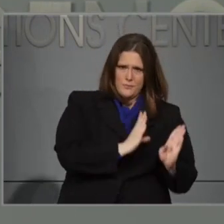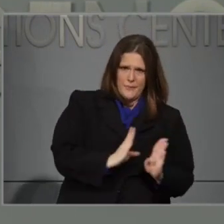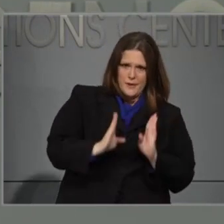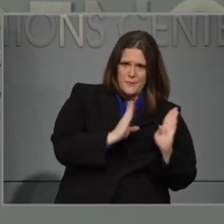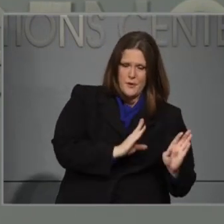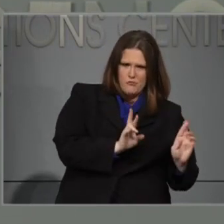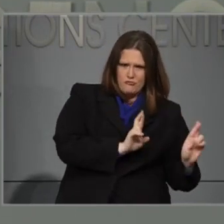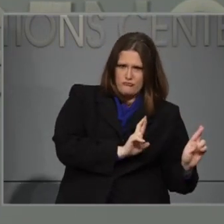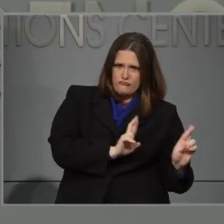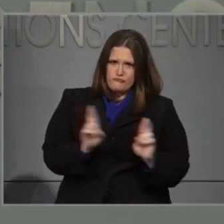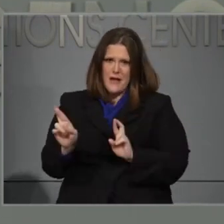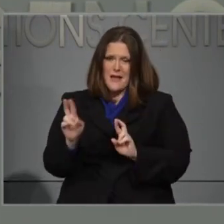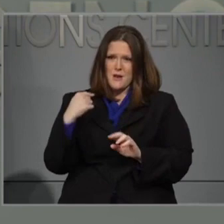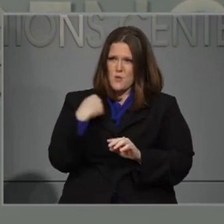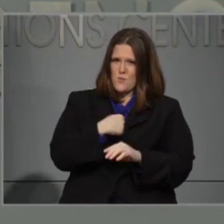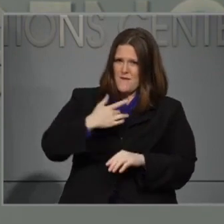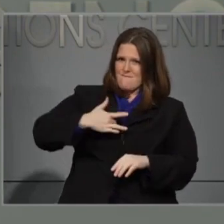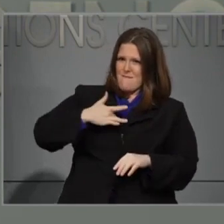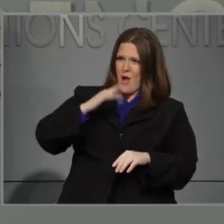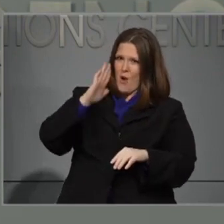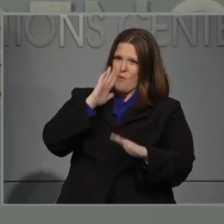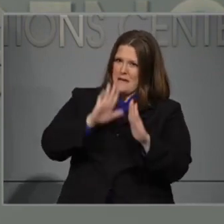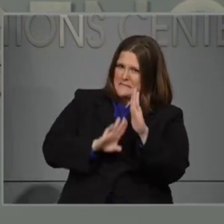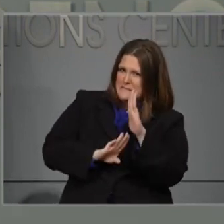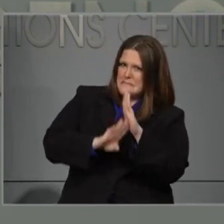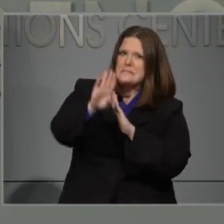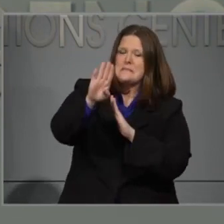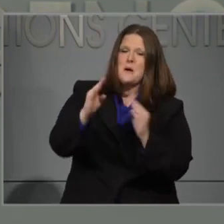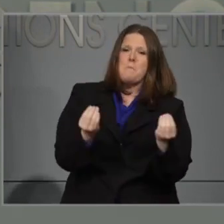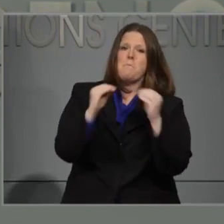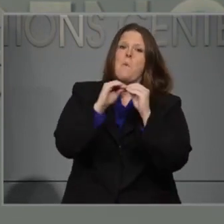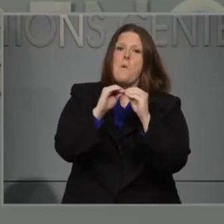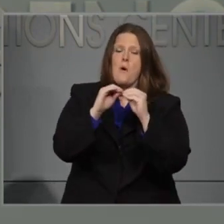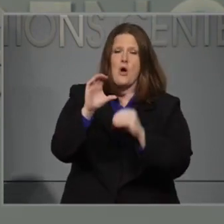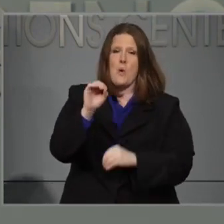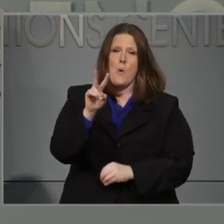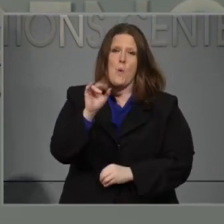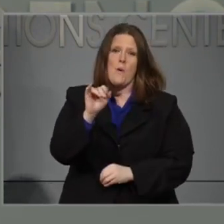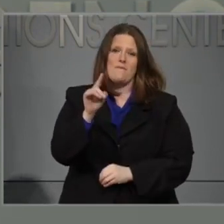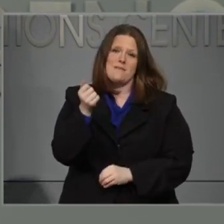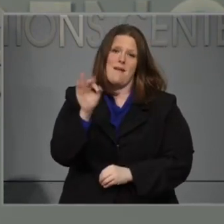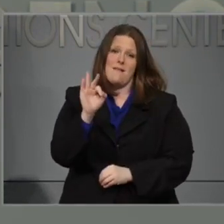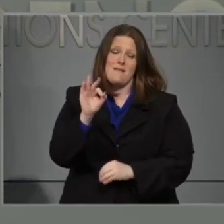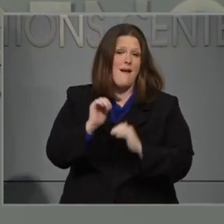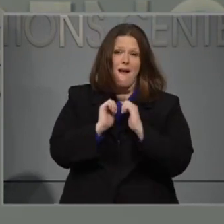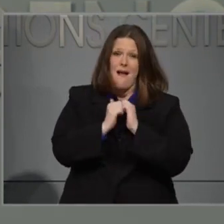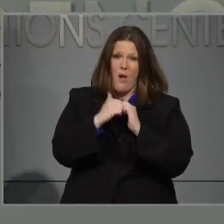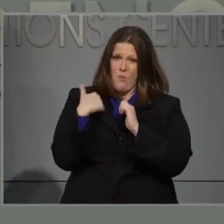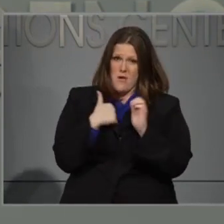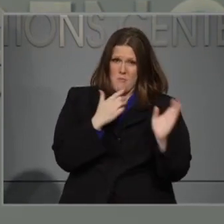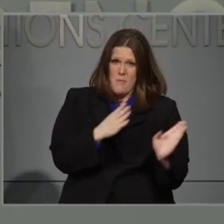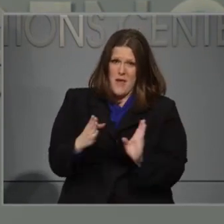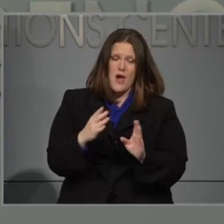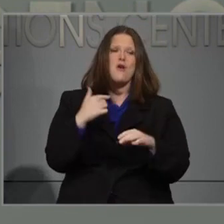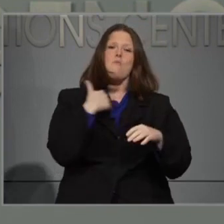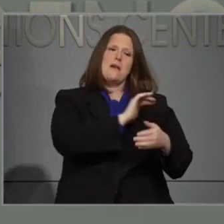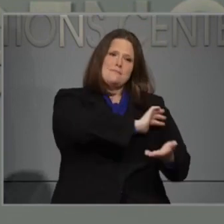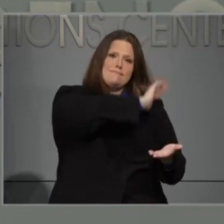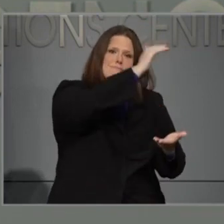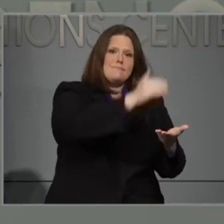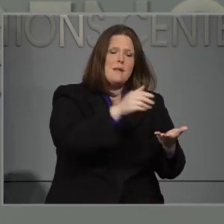respond to this surge in COVID-19 cases that we're seeing. That included building up our supplies of protective equipment,